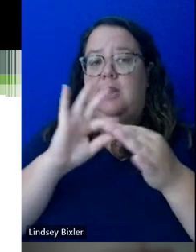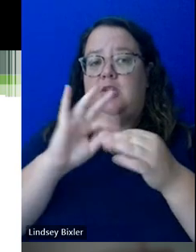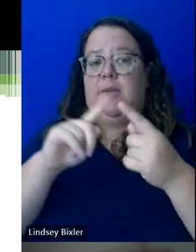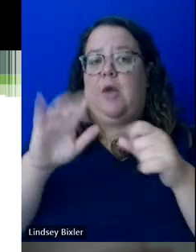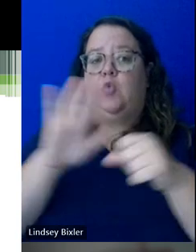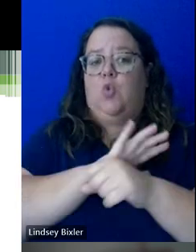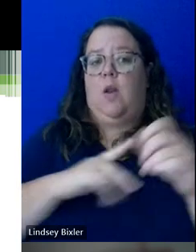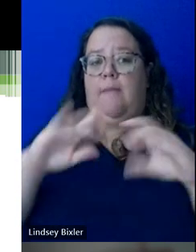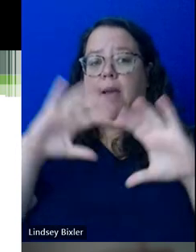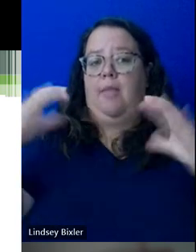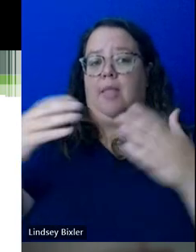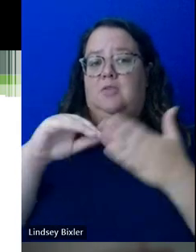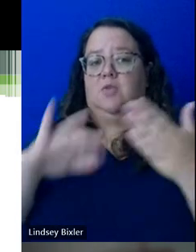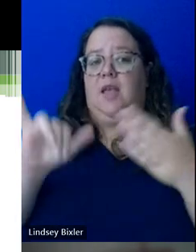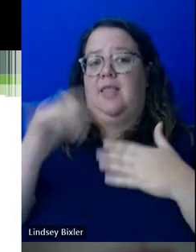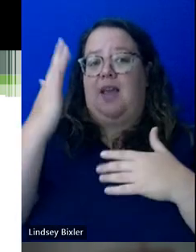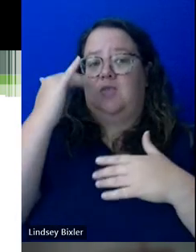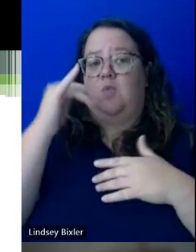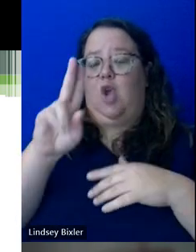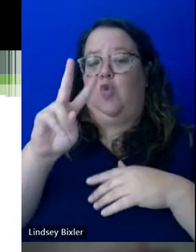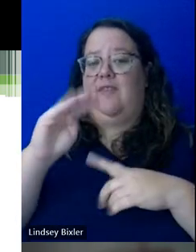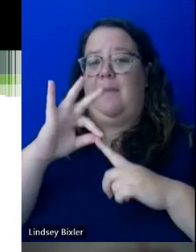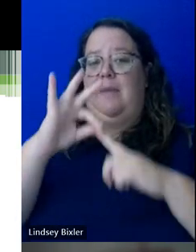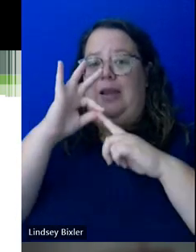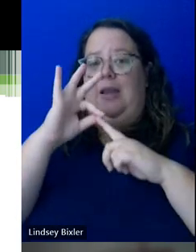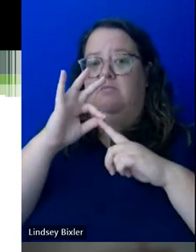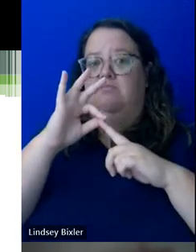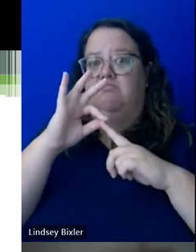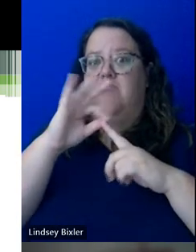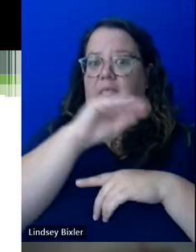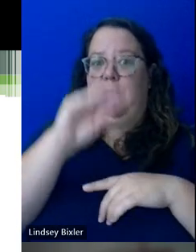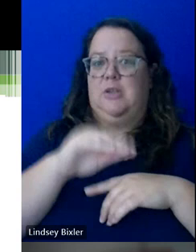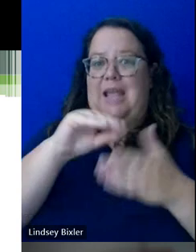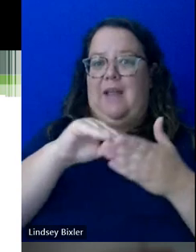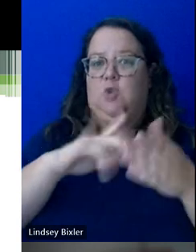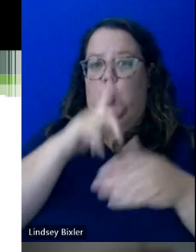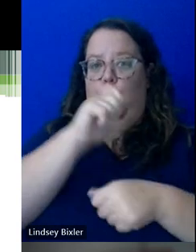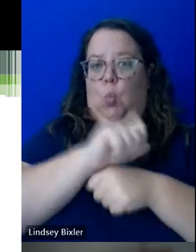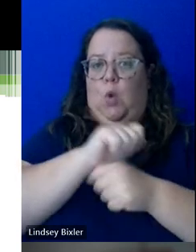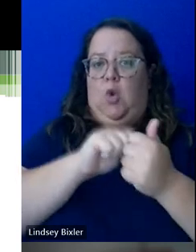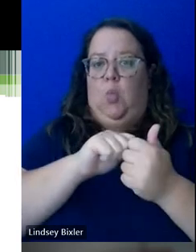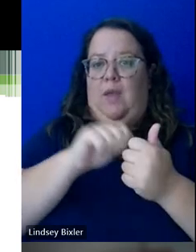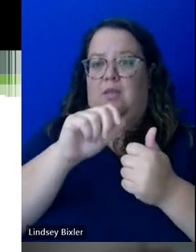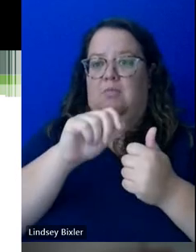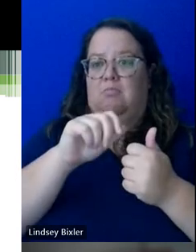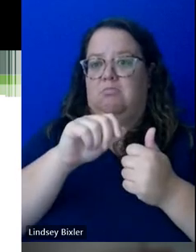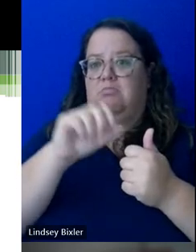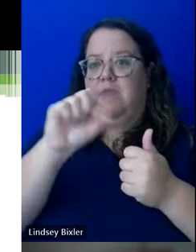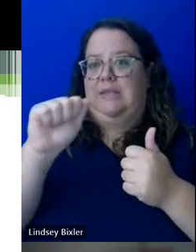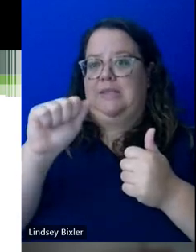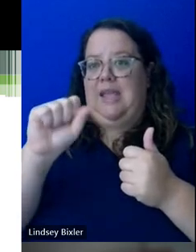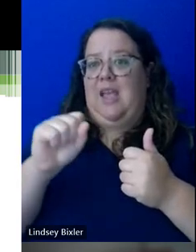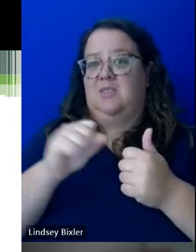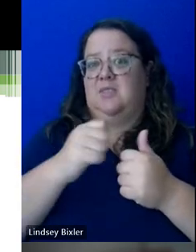of students is that's, you know, what makes UVM really unique is just the proportion of students that are working with SAS, you know, one in four students